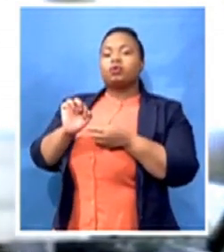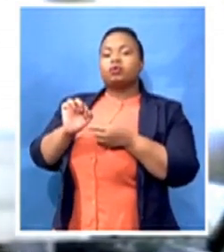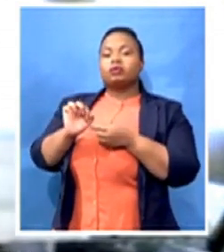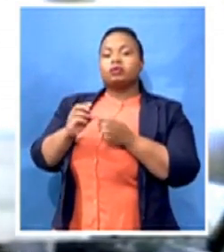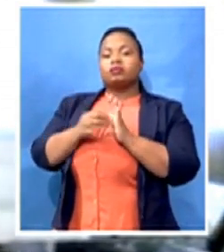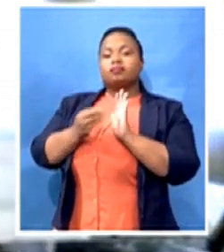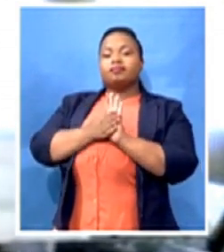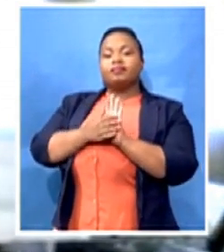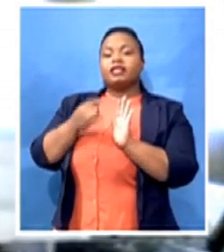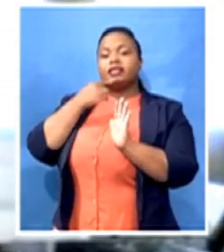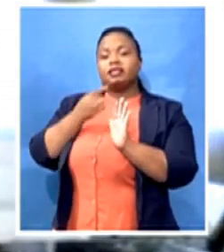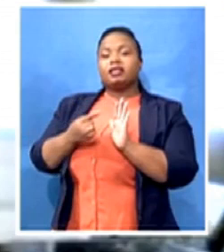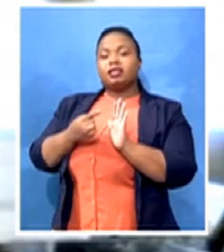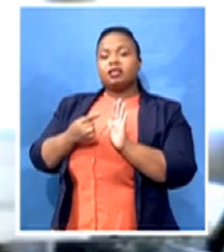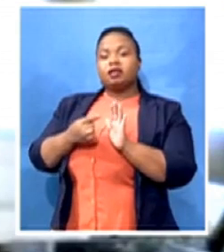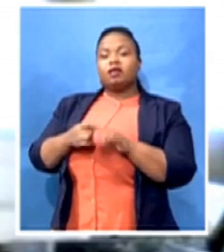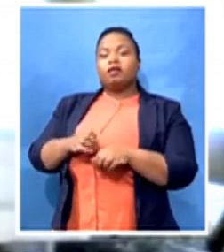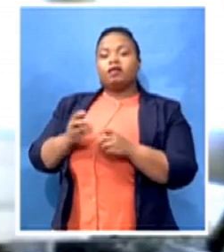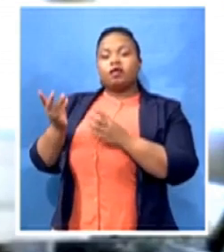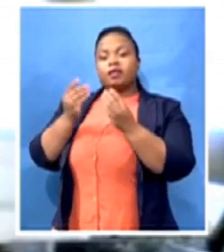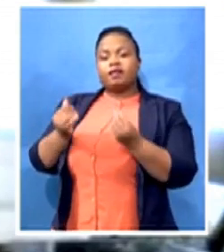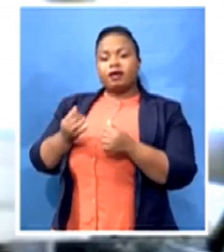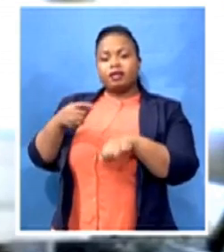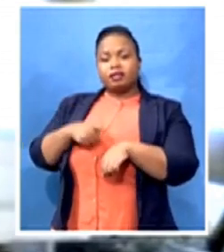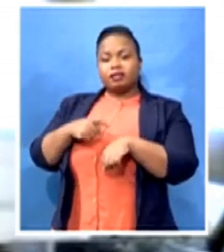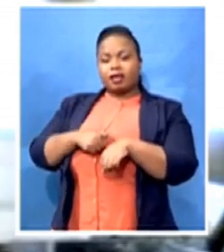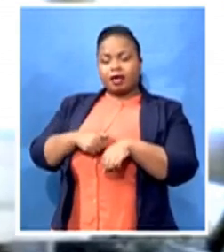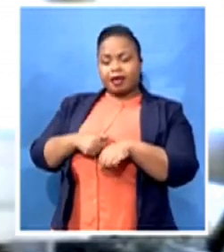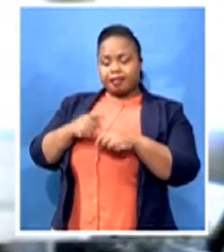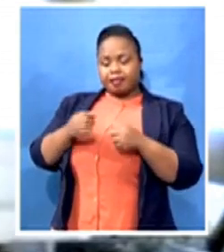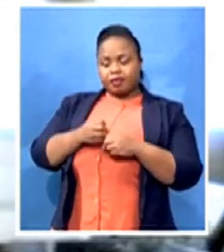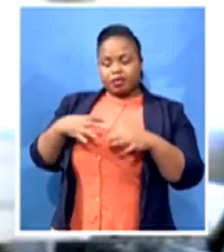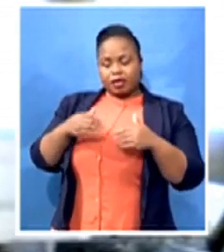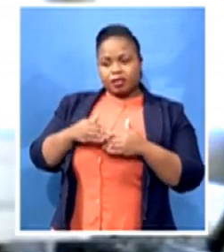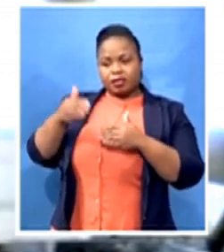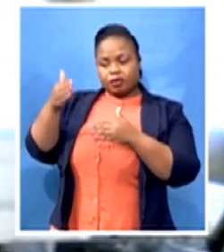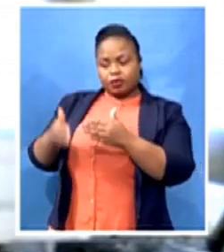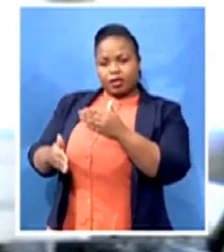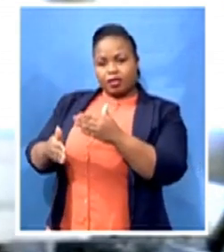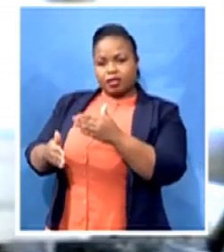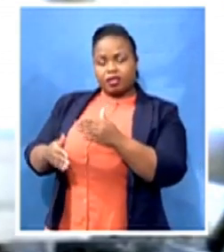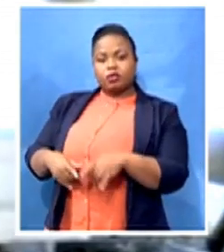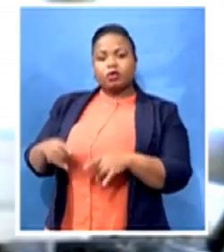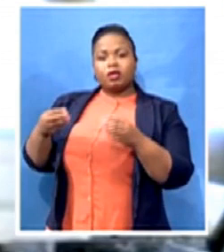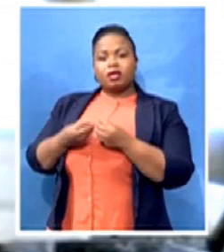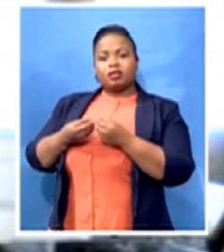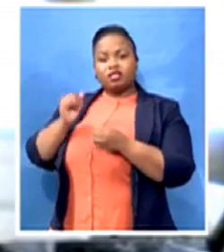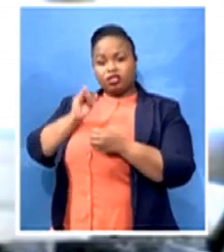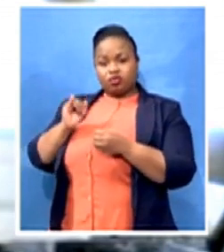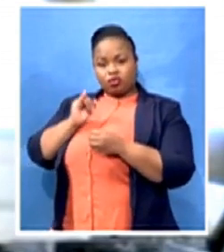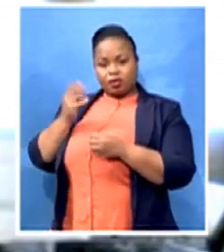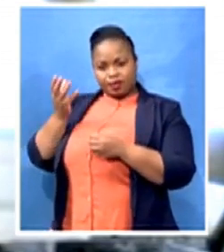finance period of an asset, the asset is insured. Moreover, the asset is